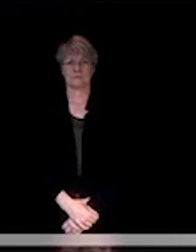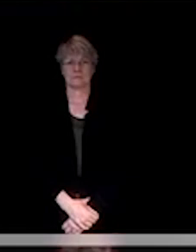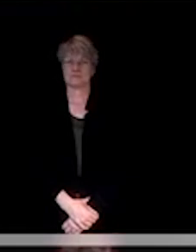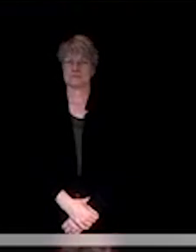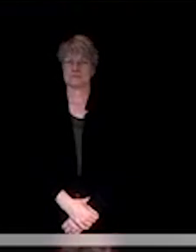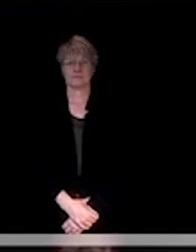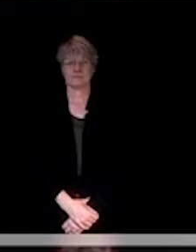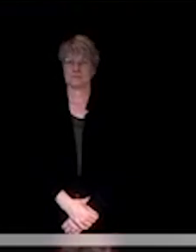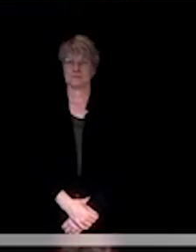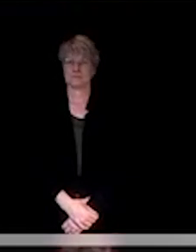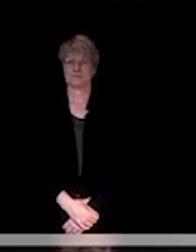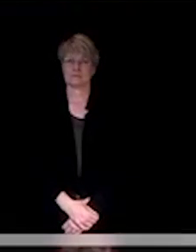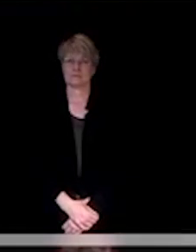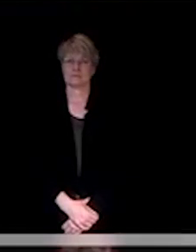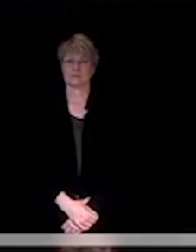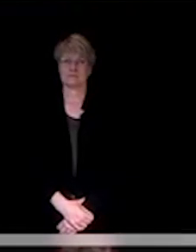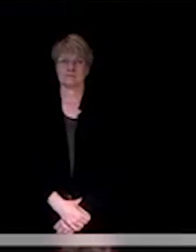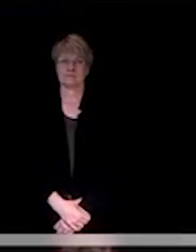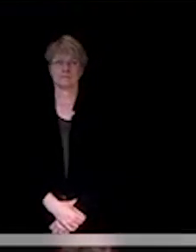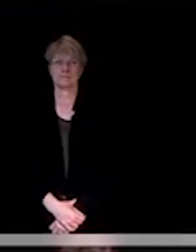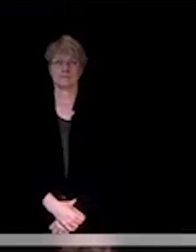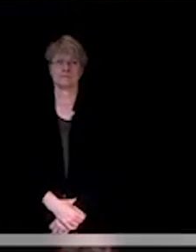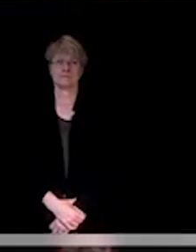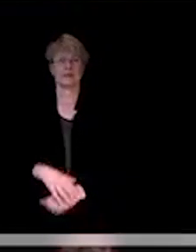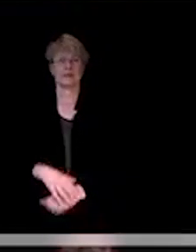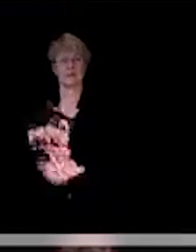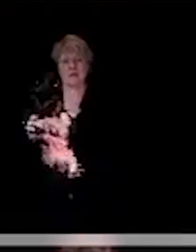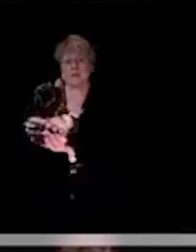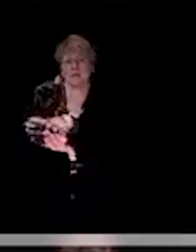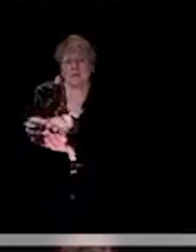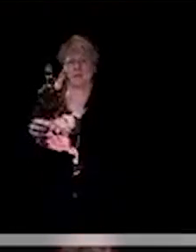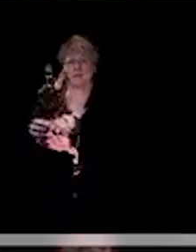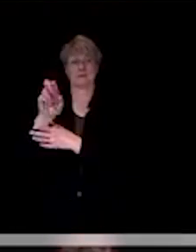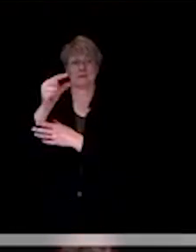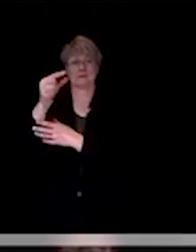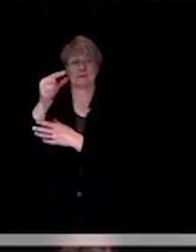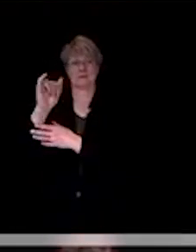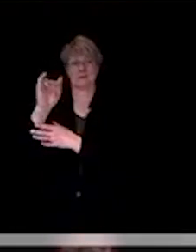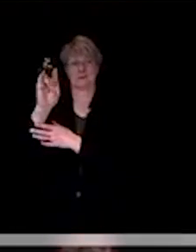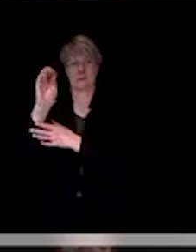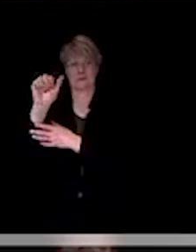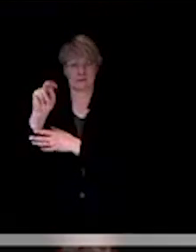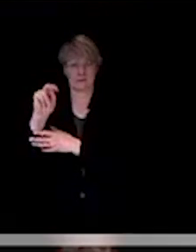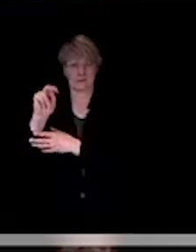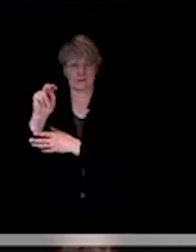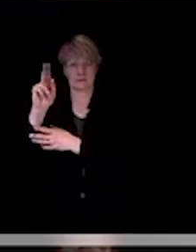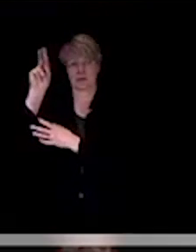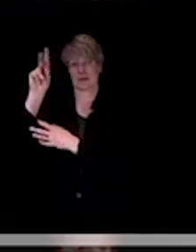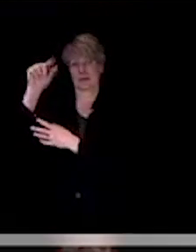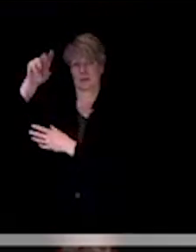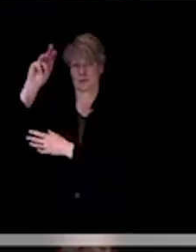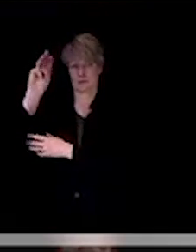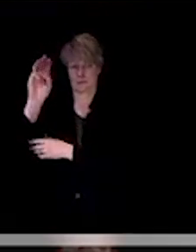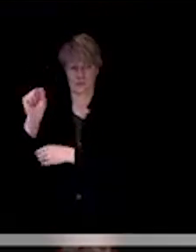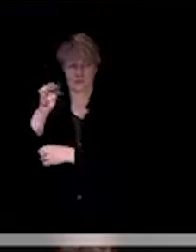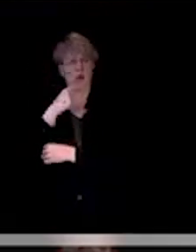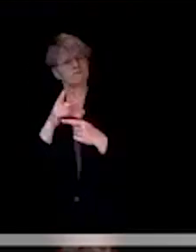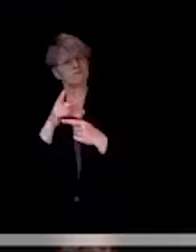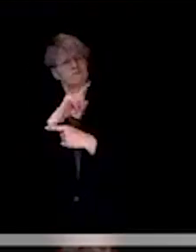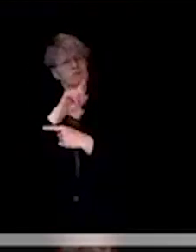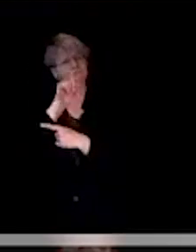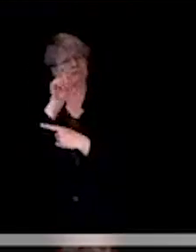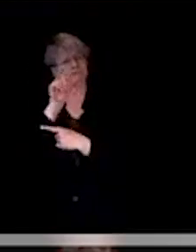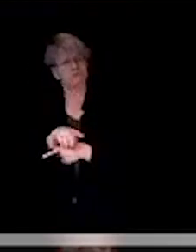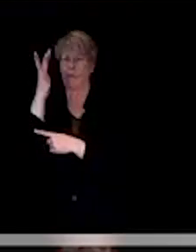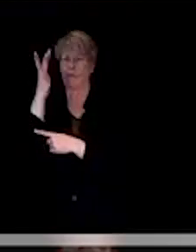That's an interesting question. What would be the benefit of wastewater testing to try to narrow down to a certain